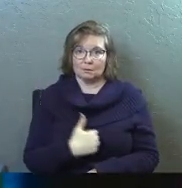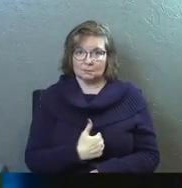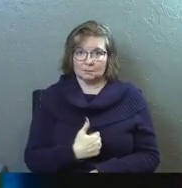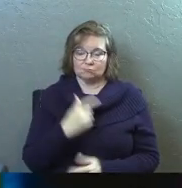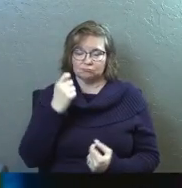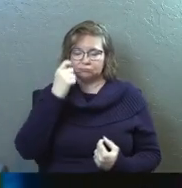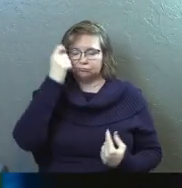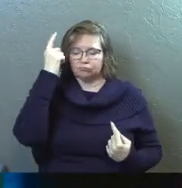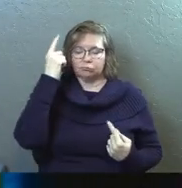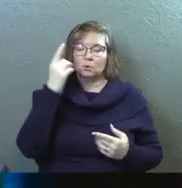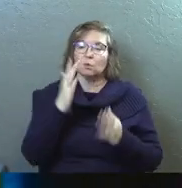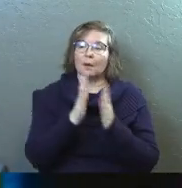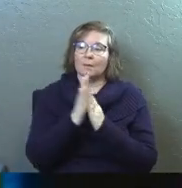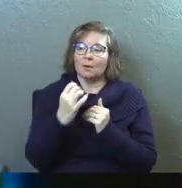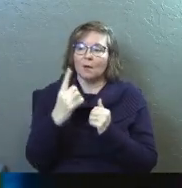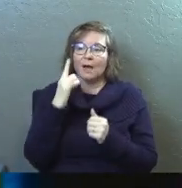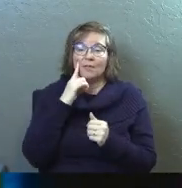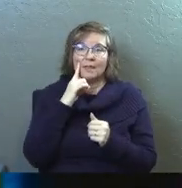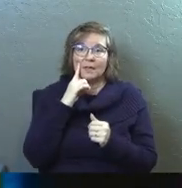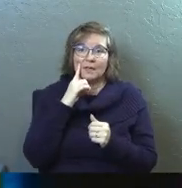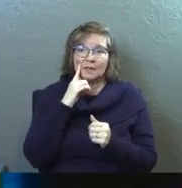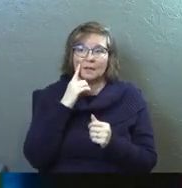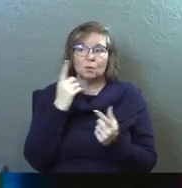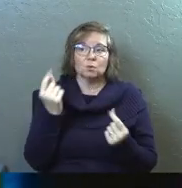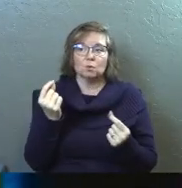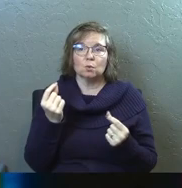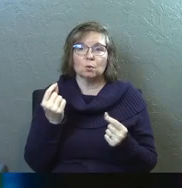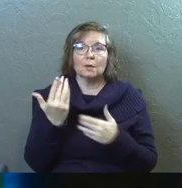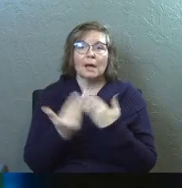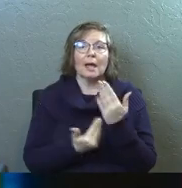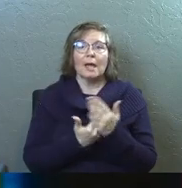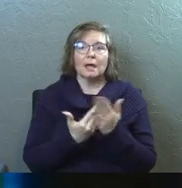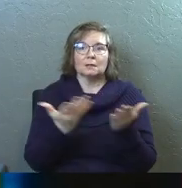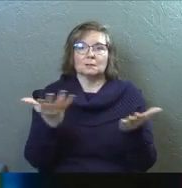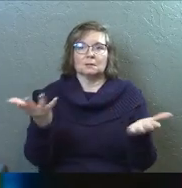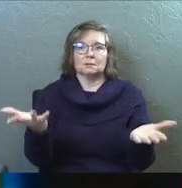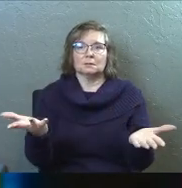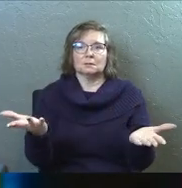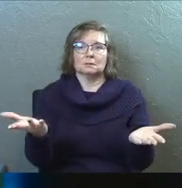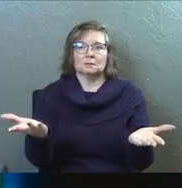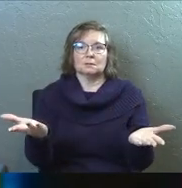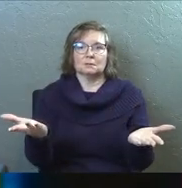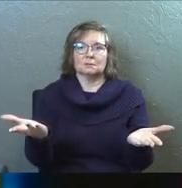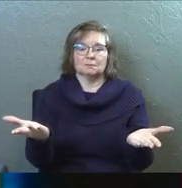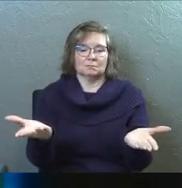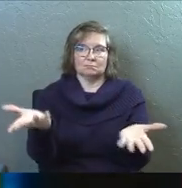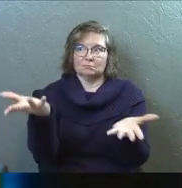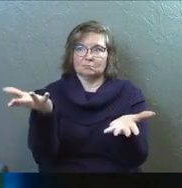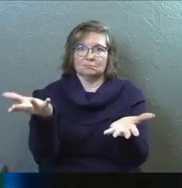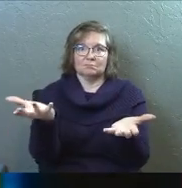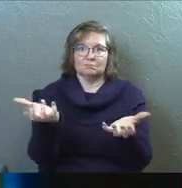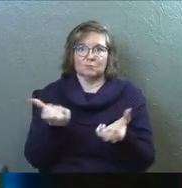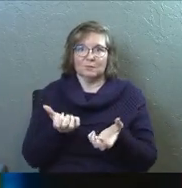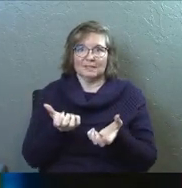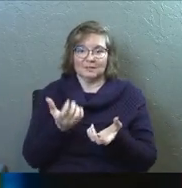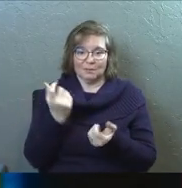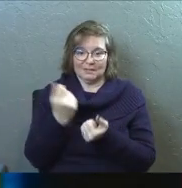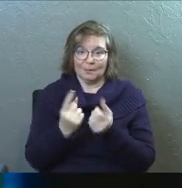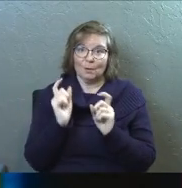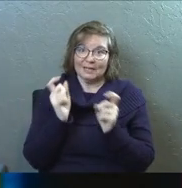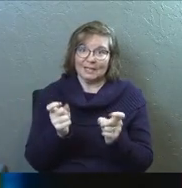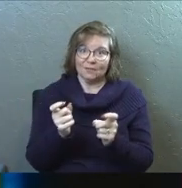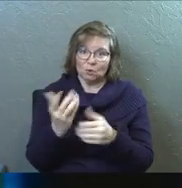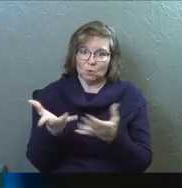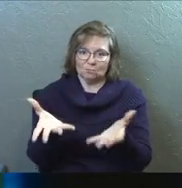So I'm going to ask everybody, I think a great posture to take right now is just with your hands out like this. This is how you receive. When anybody's giving you